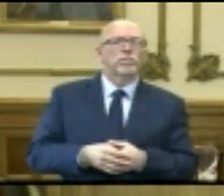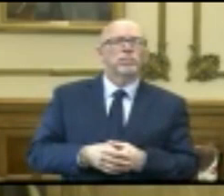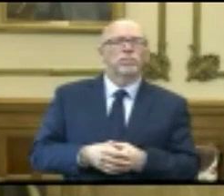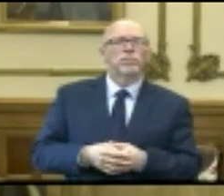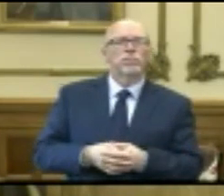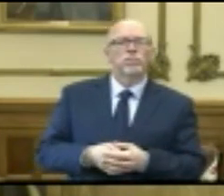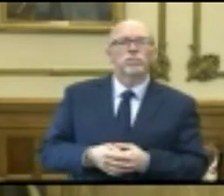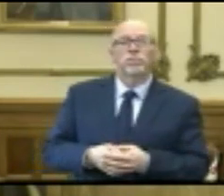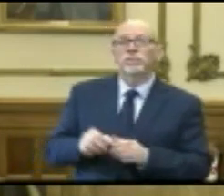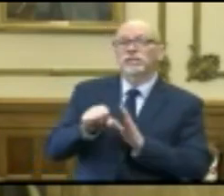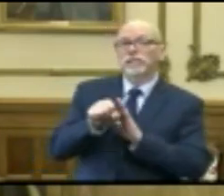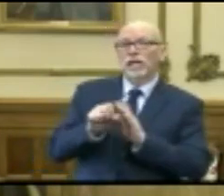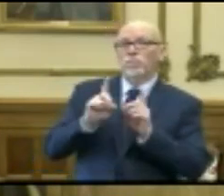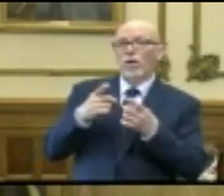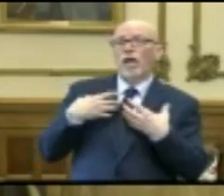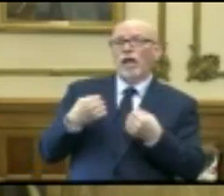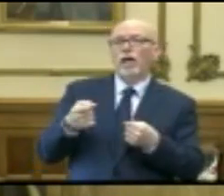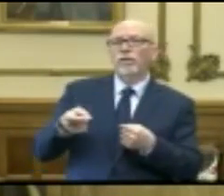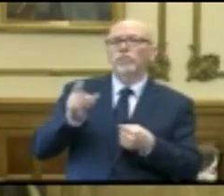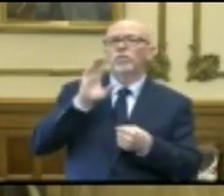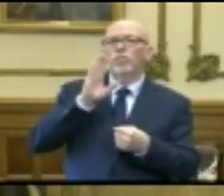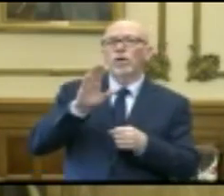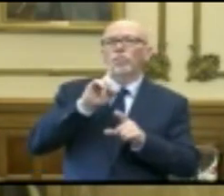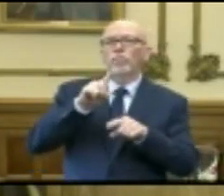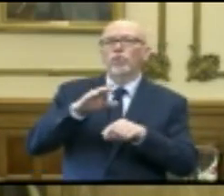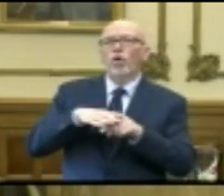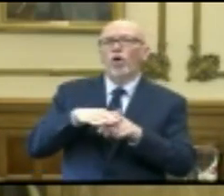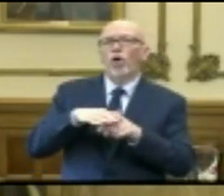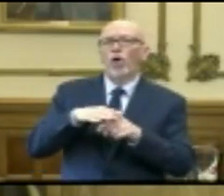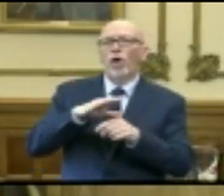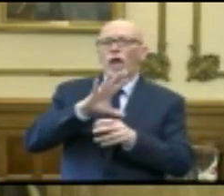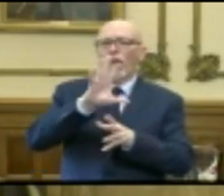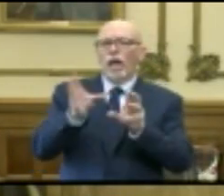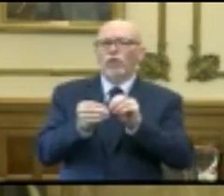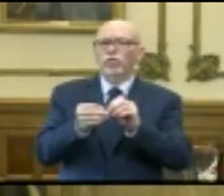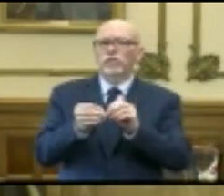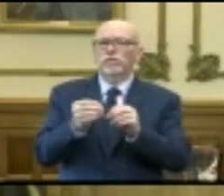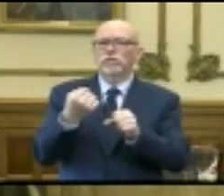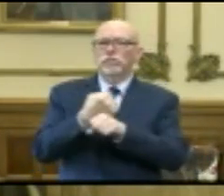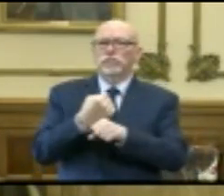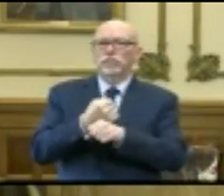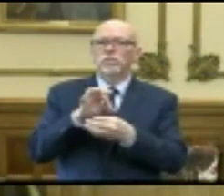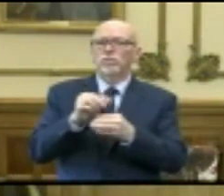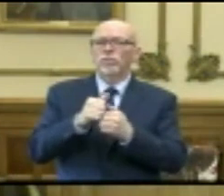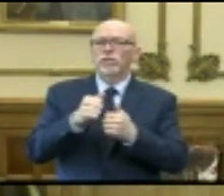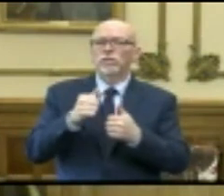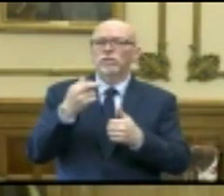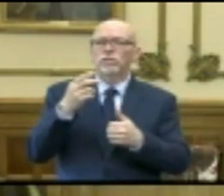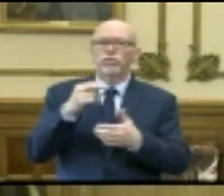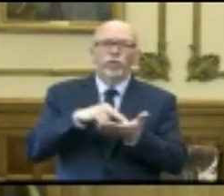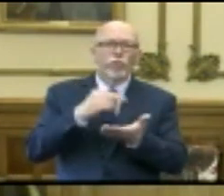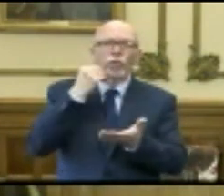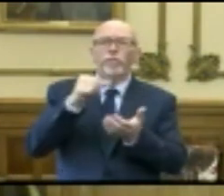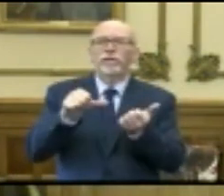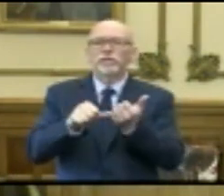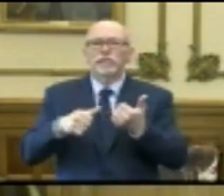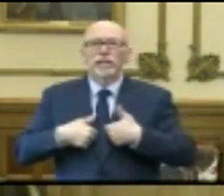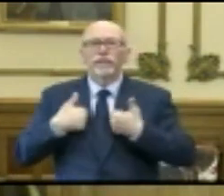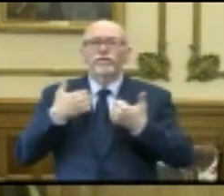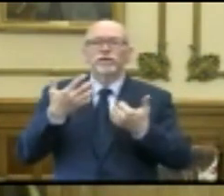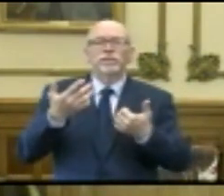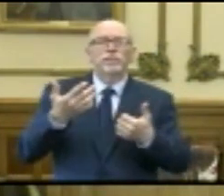The State Department of Health is going to only report on aggregate data with regards to our residential facilities, our long-term care